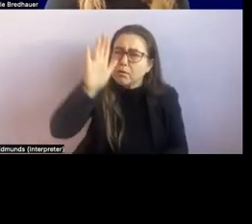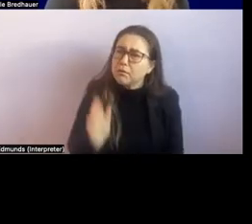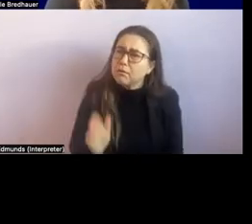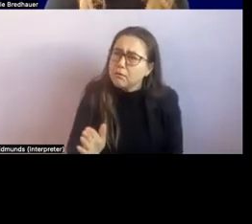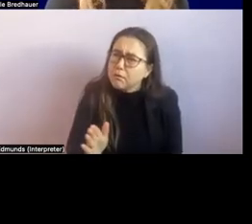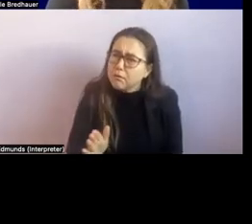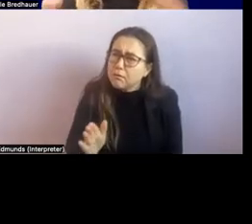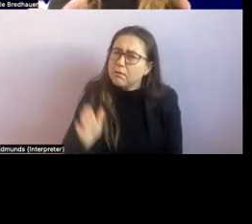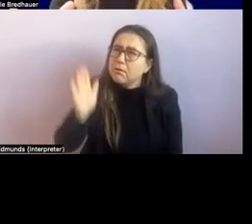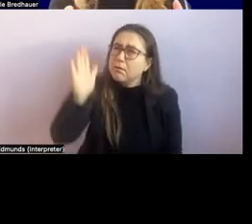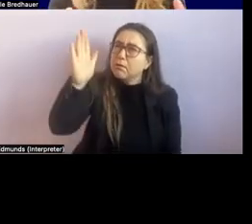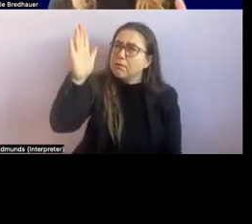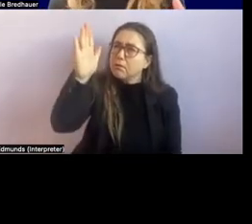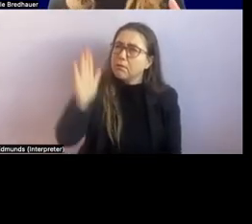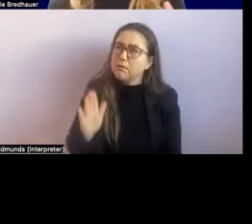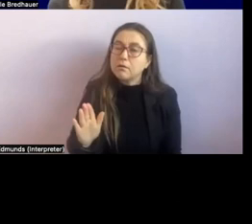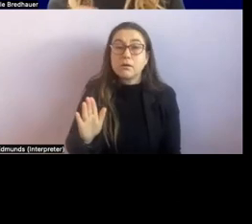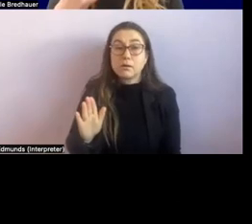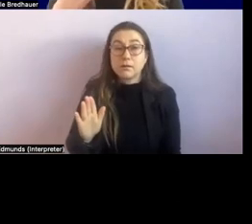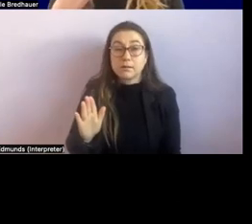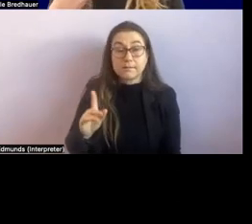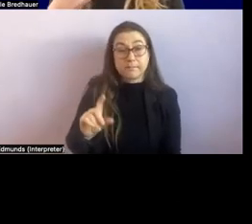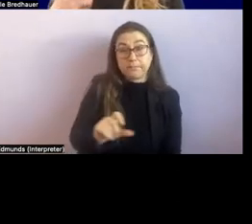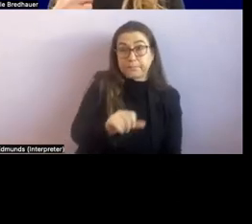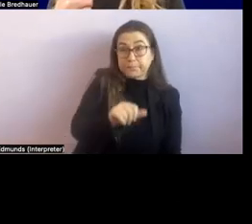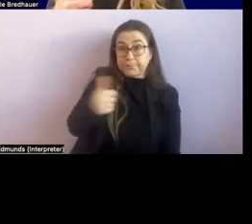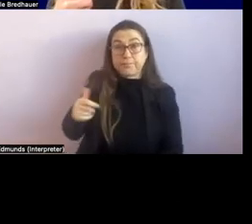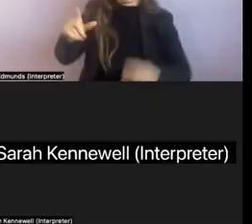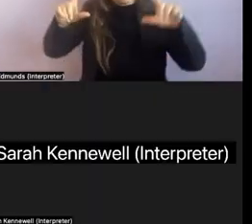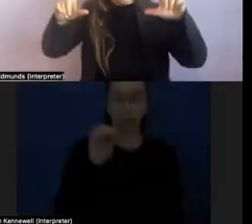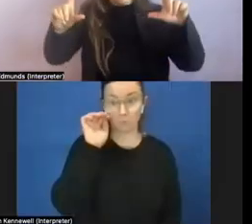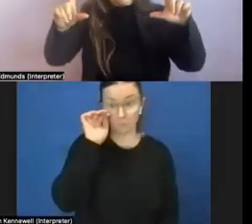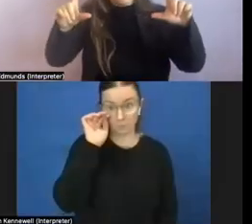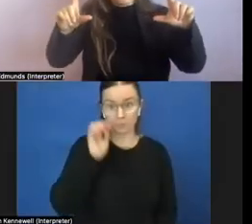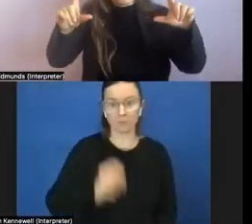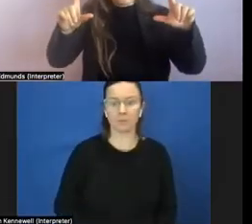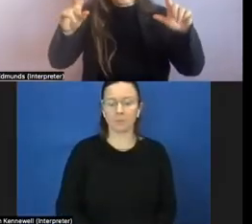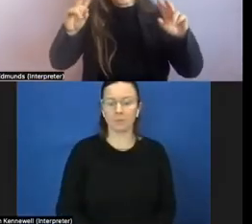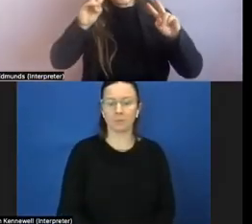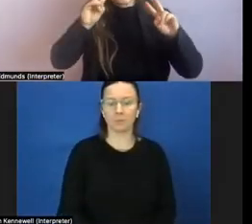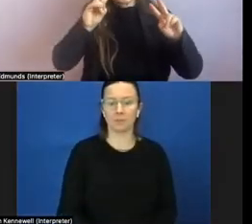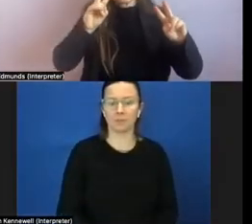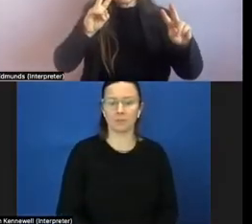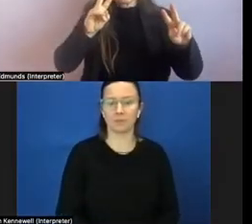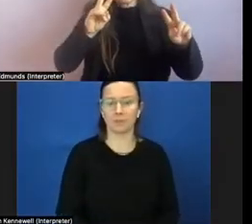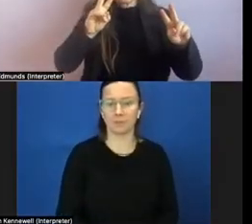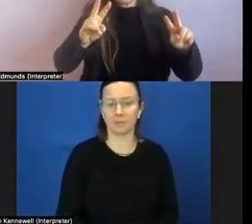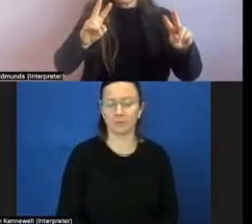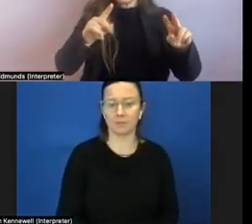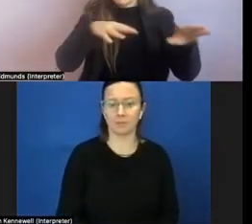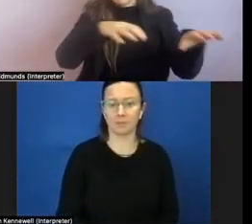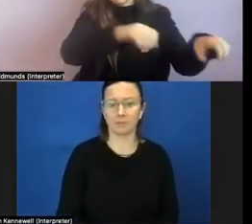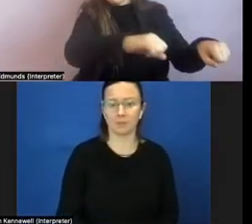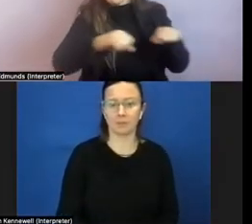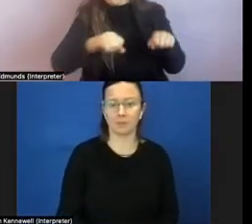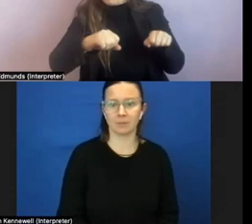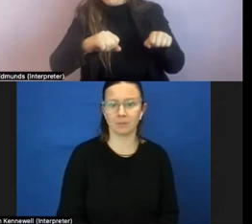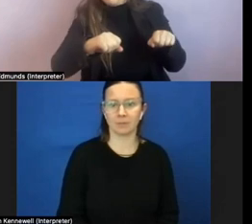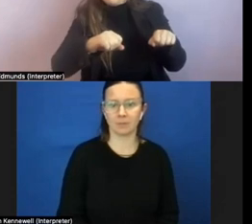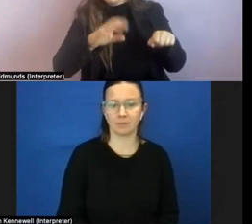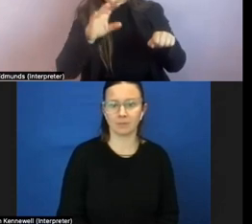and if i look at this next slide you can see by pulling that in it means that